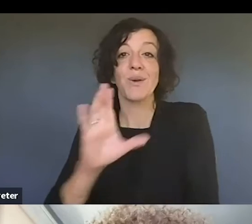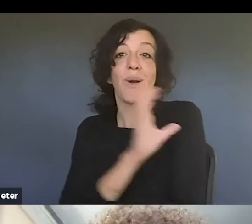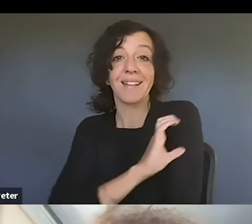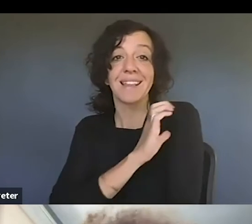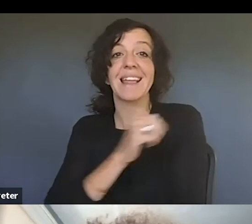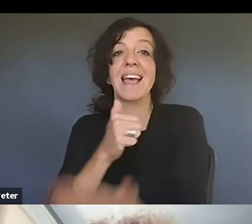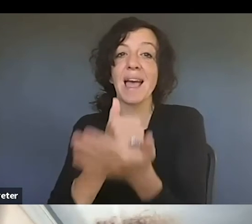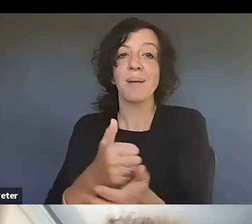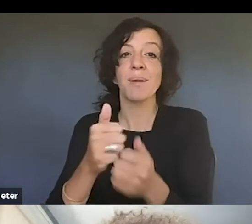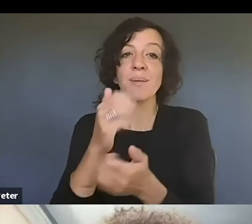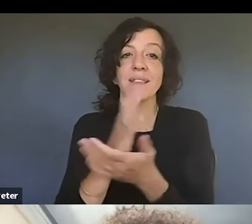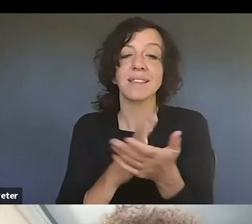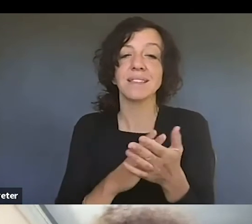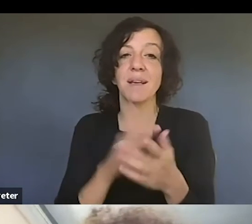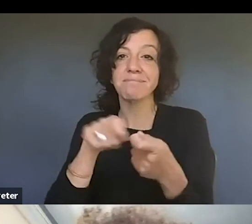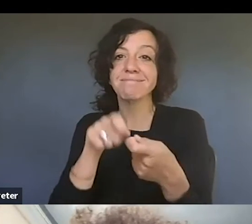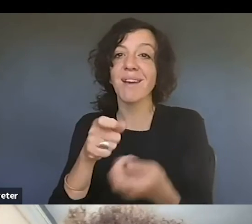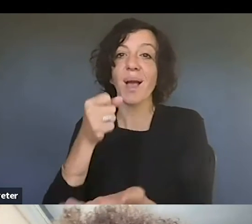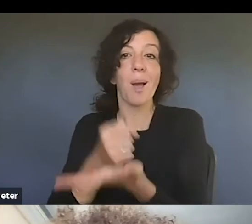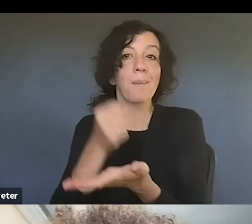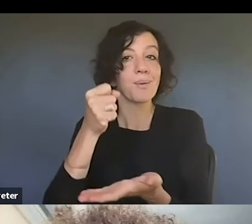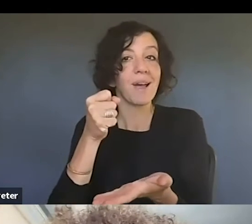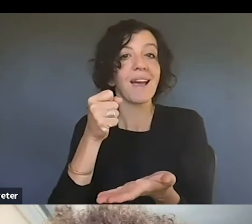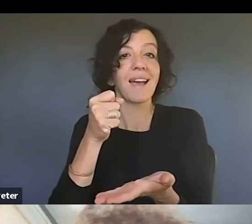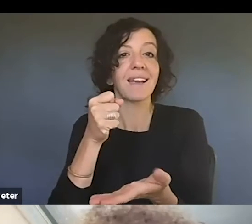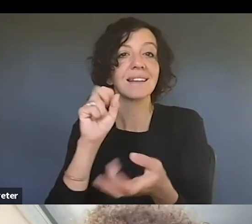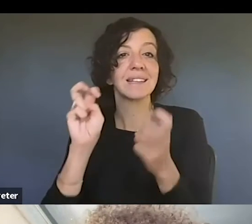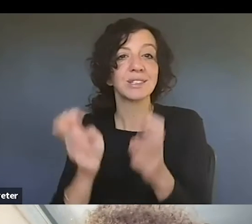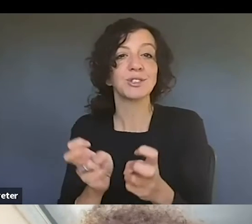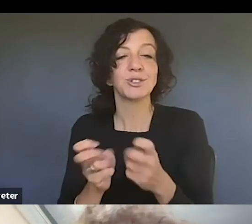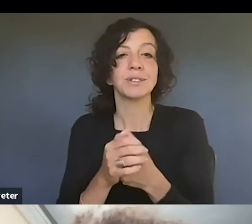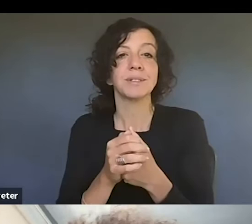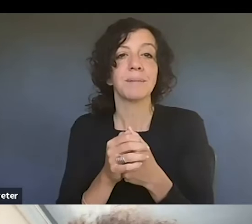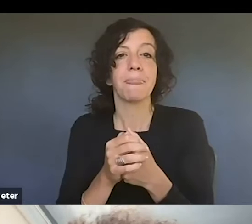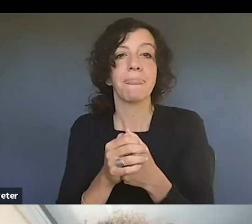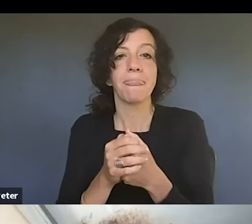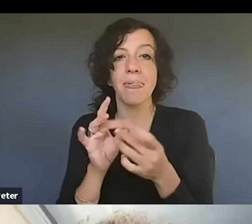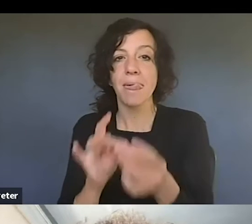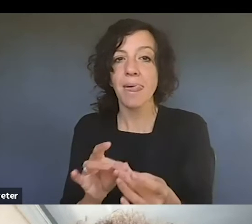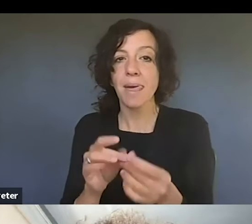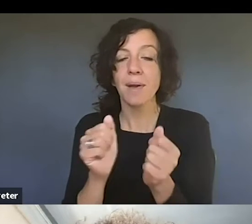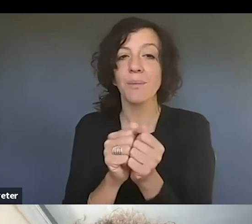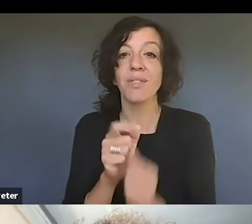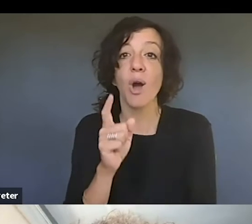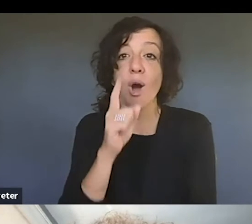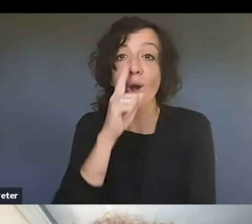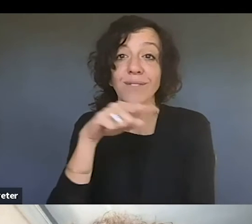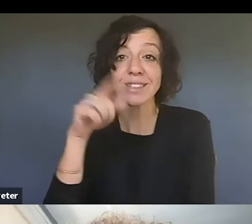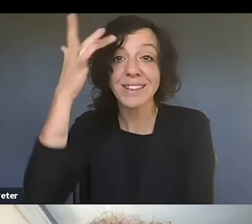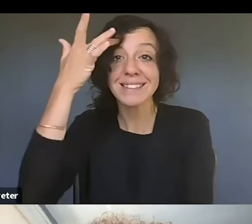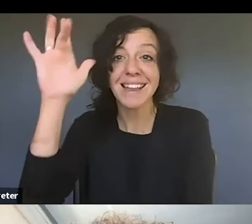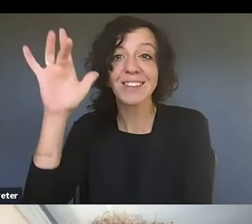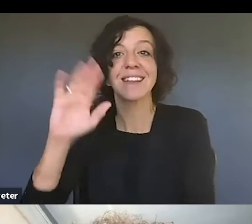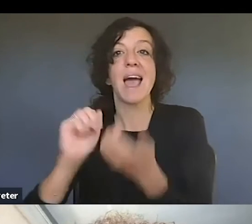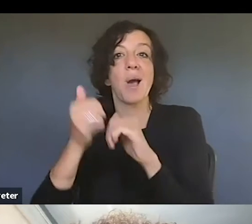on some projects at the Copyright Office, um, related to doing some research on artificial intelligence and how that might